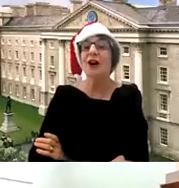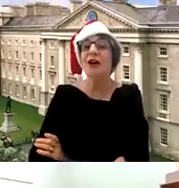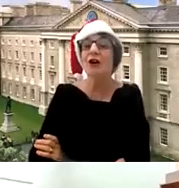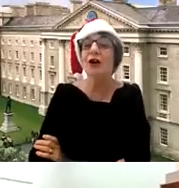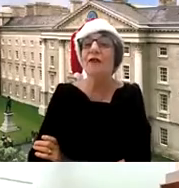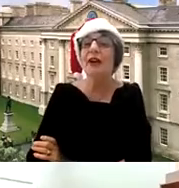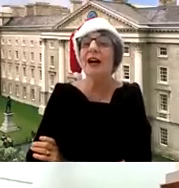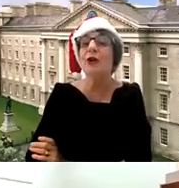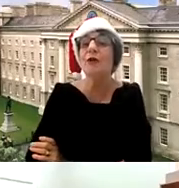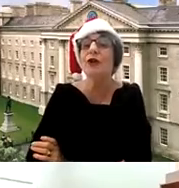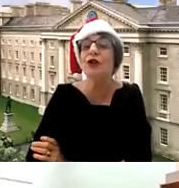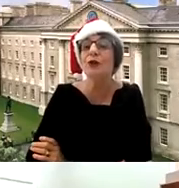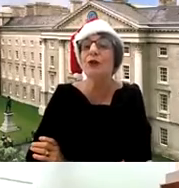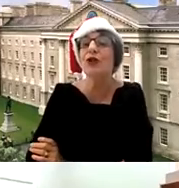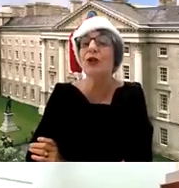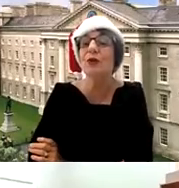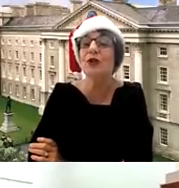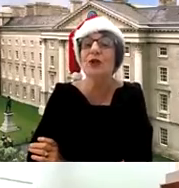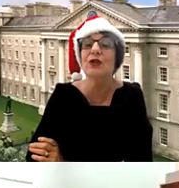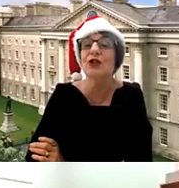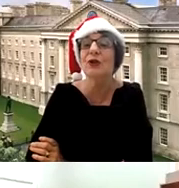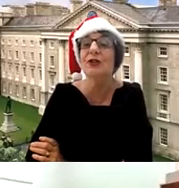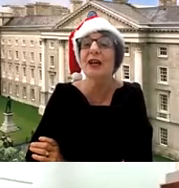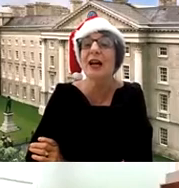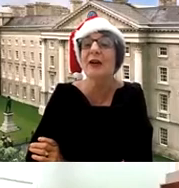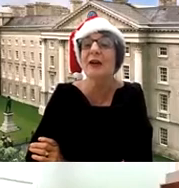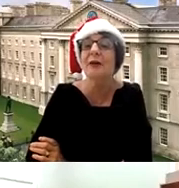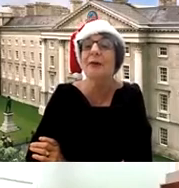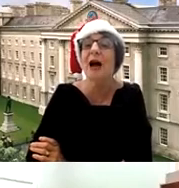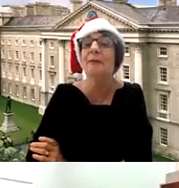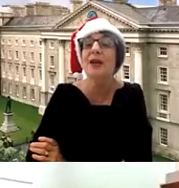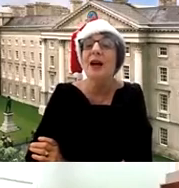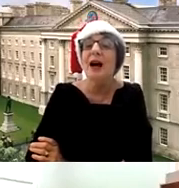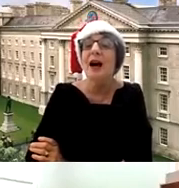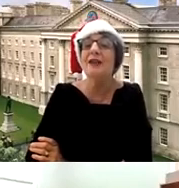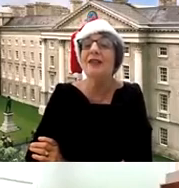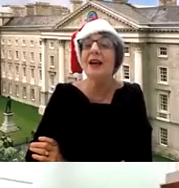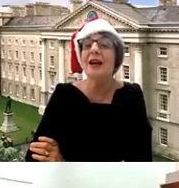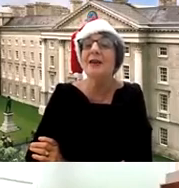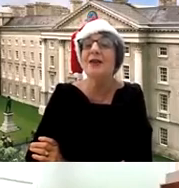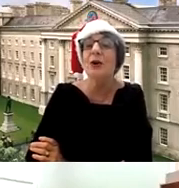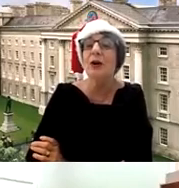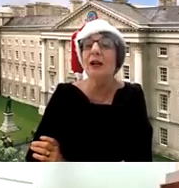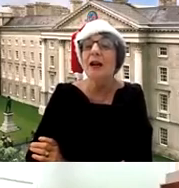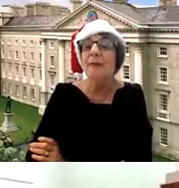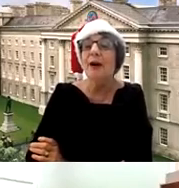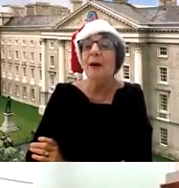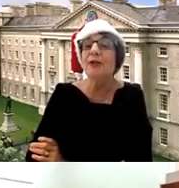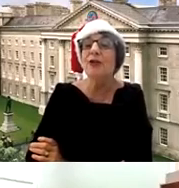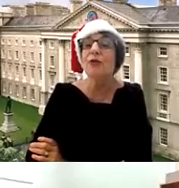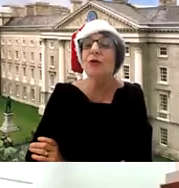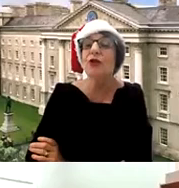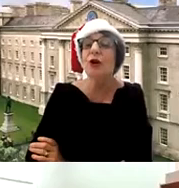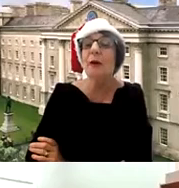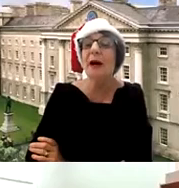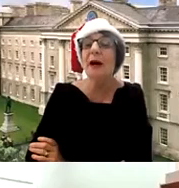start off and hand over to to to steward's care and perhaps ask uh noel perhaps